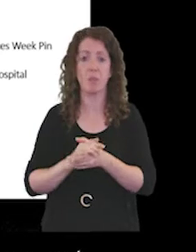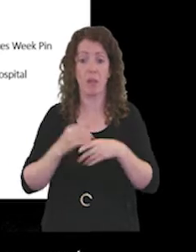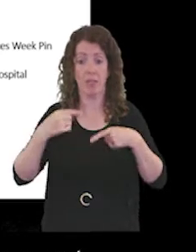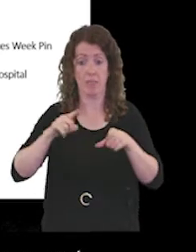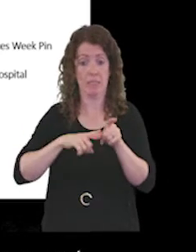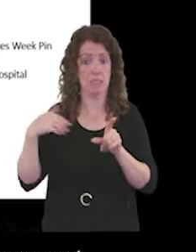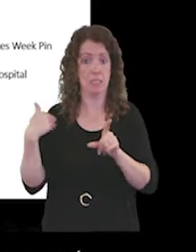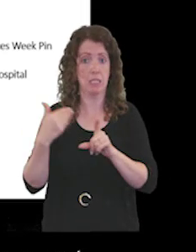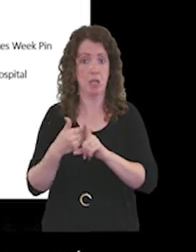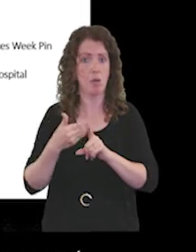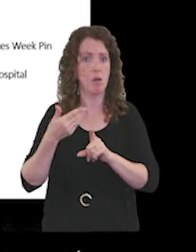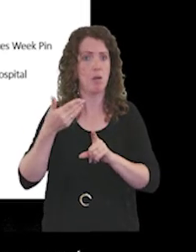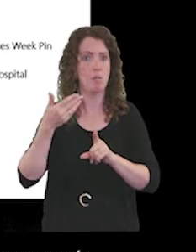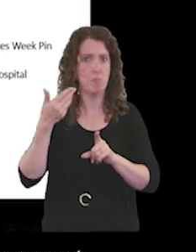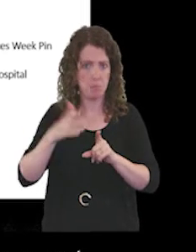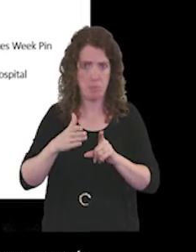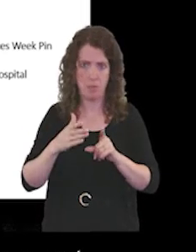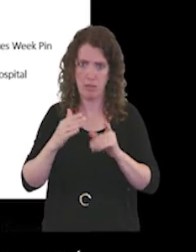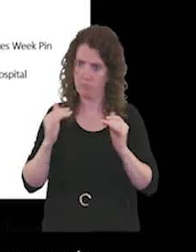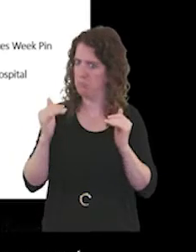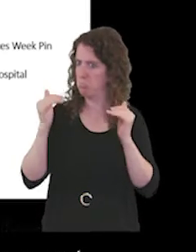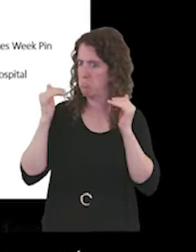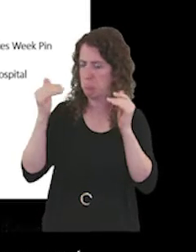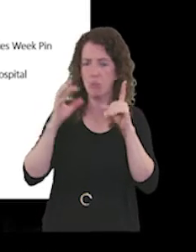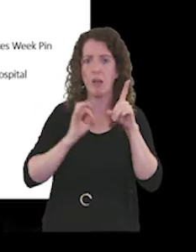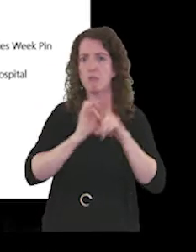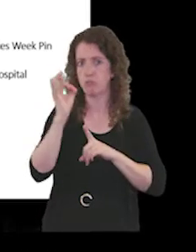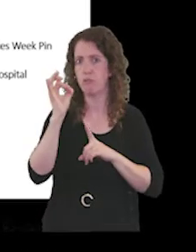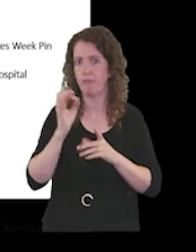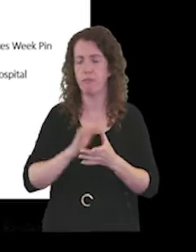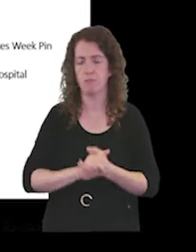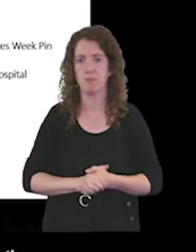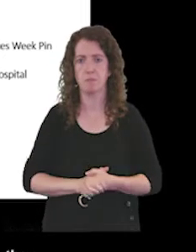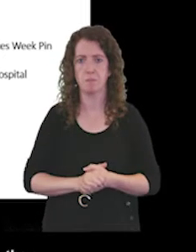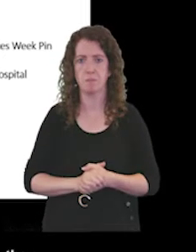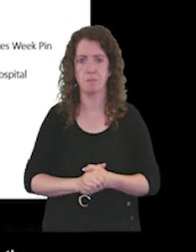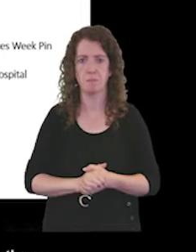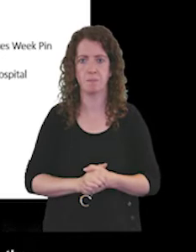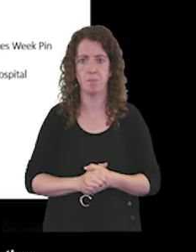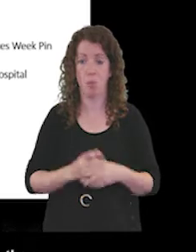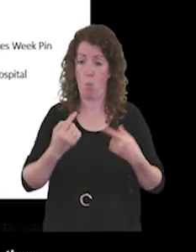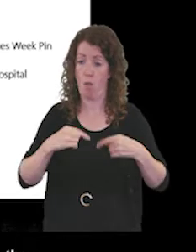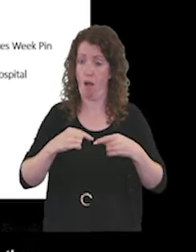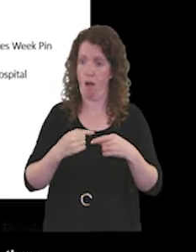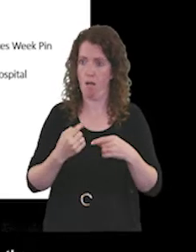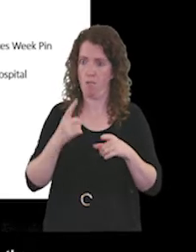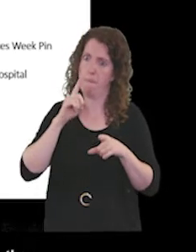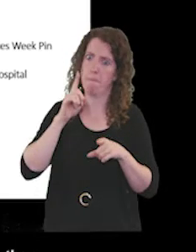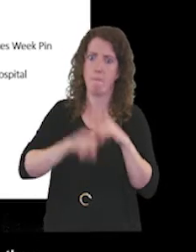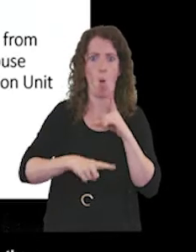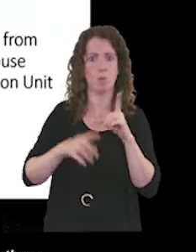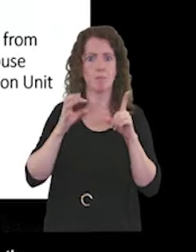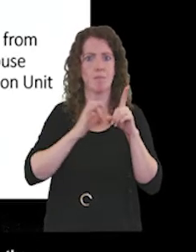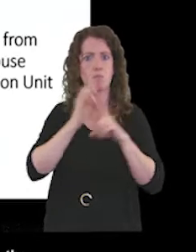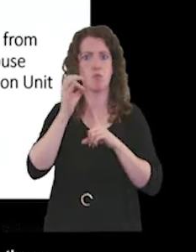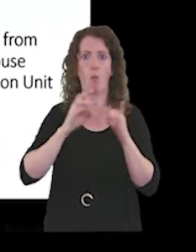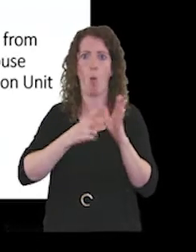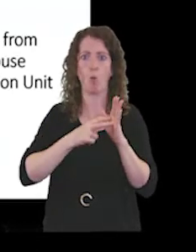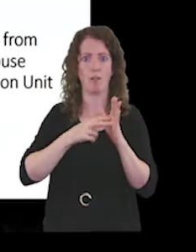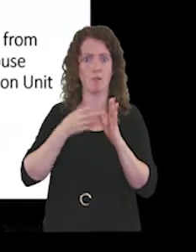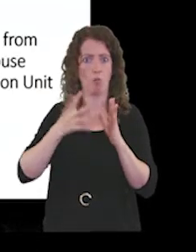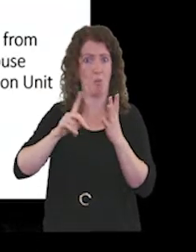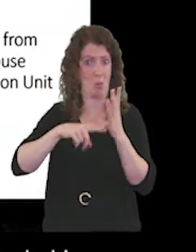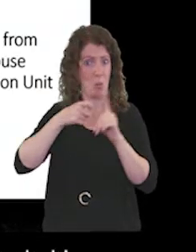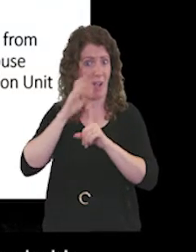we made really significant improvements. And we're one of the most improved organisations in the whole country.